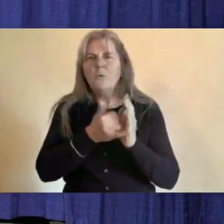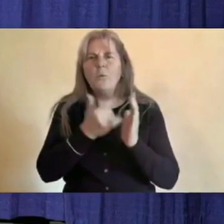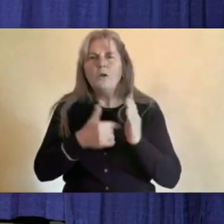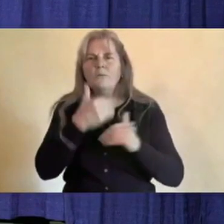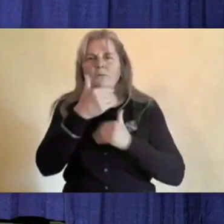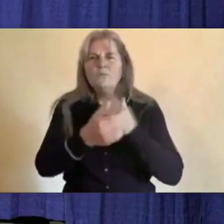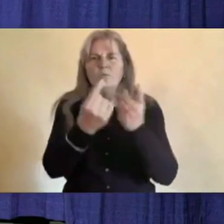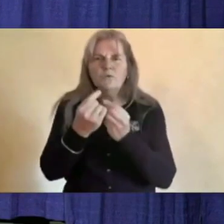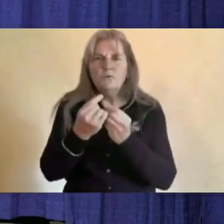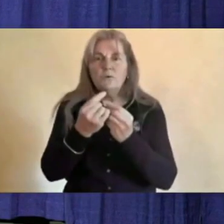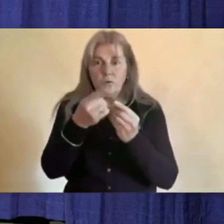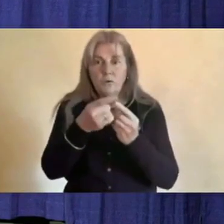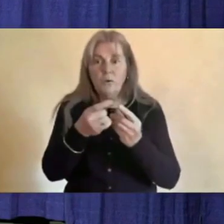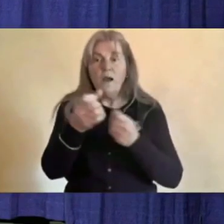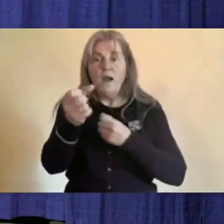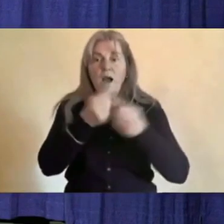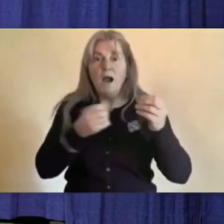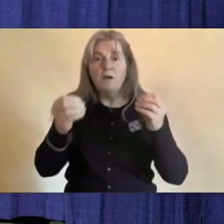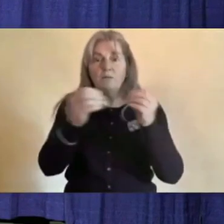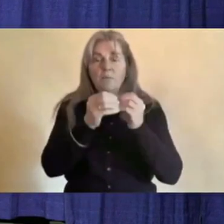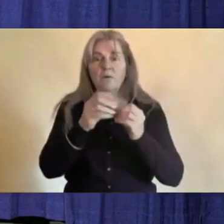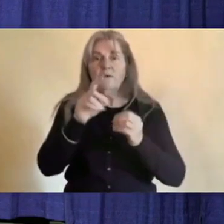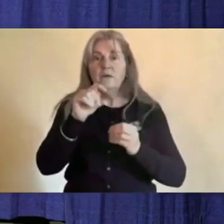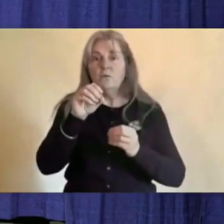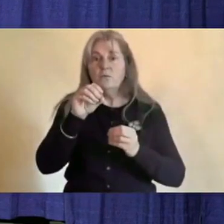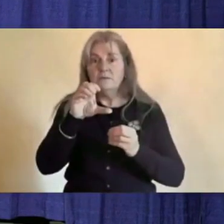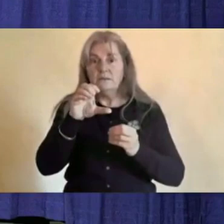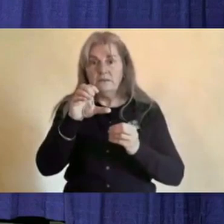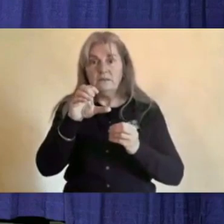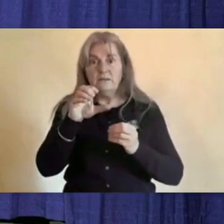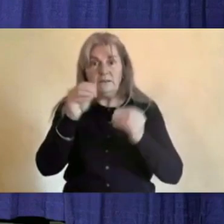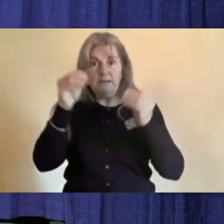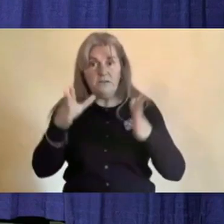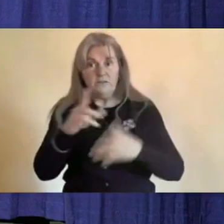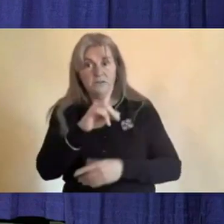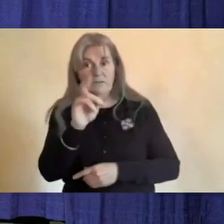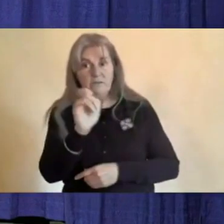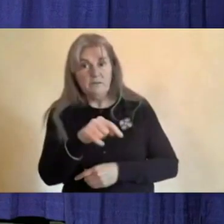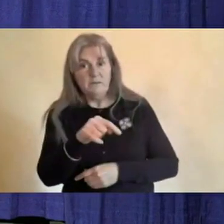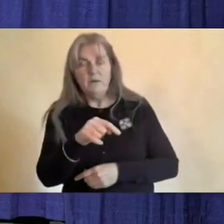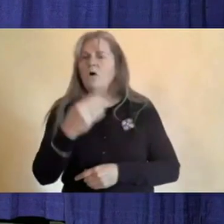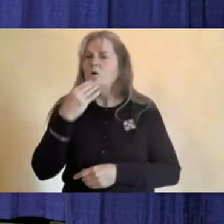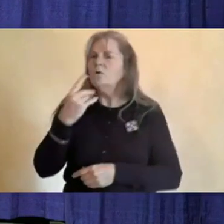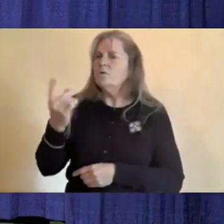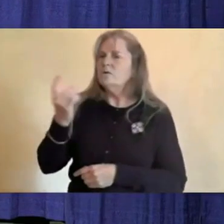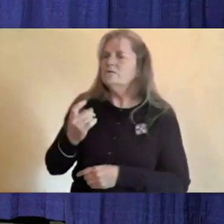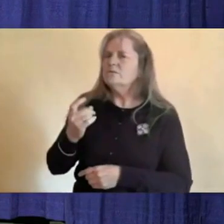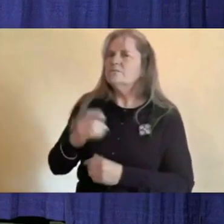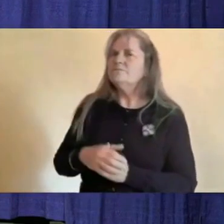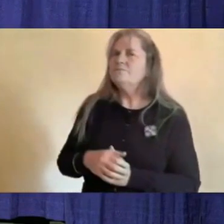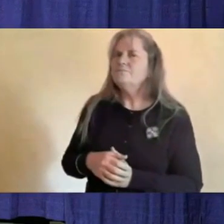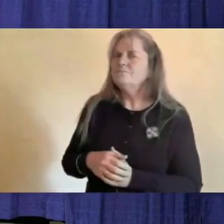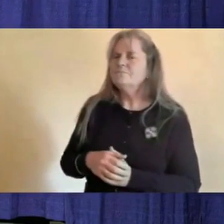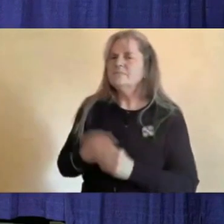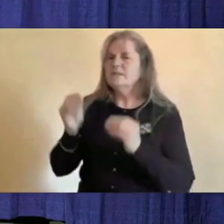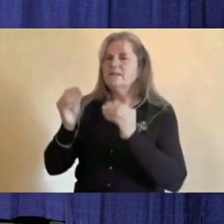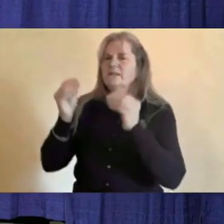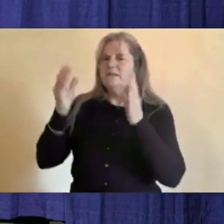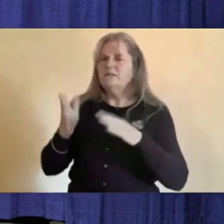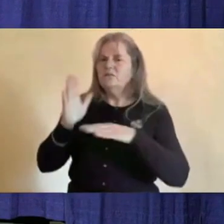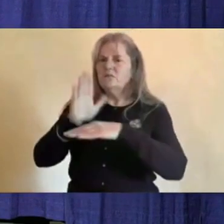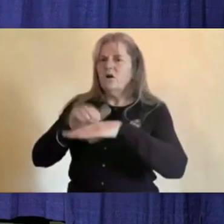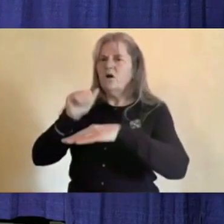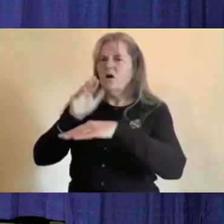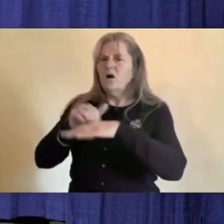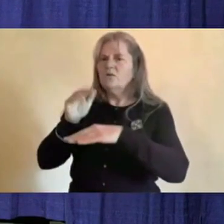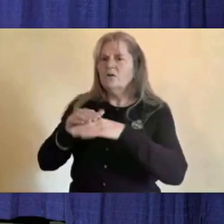more TOCs this year? Thanks, that's a great question. Of course, teachers on call are an incredibly